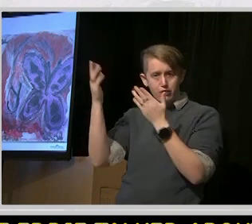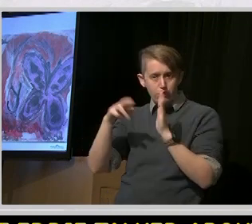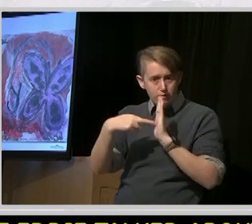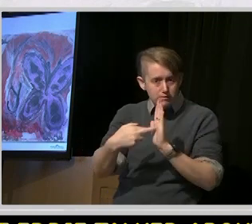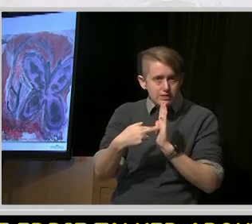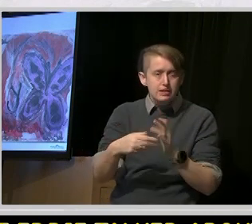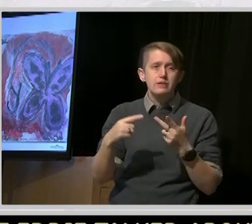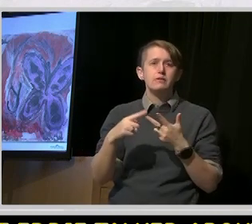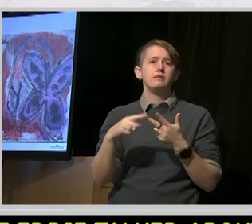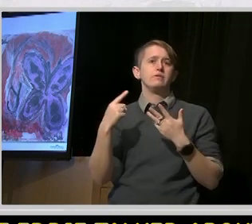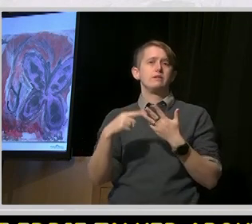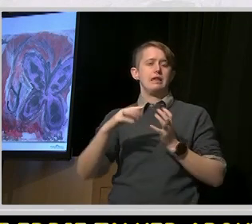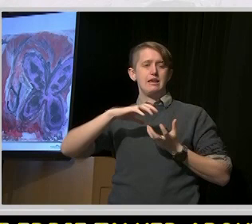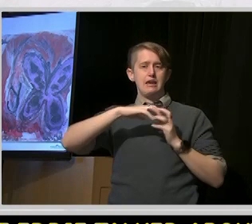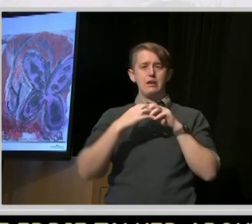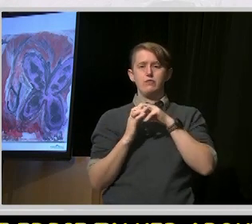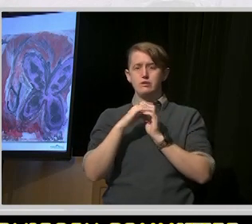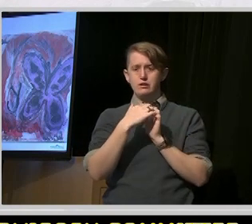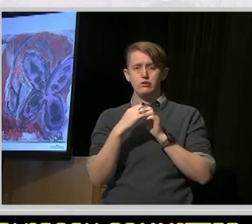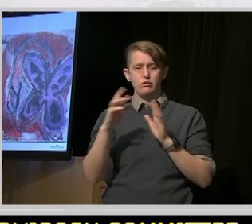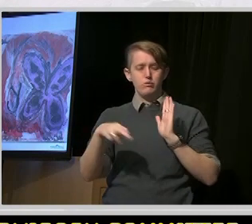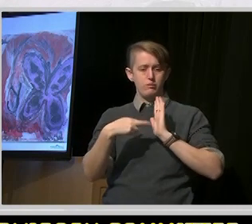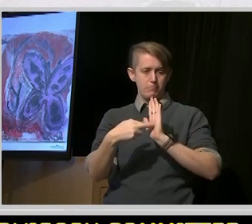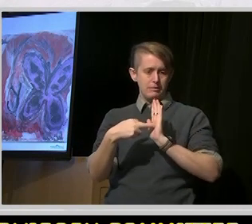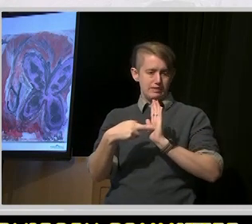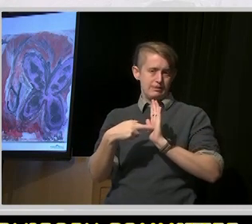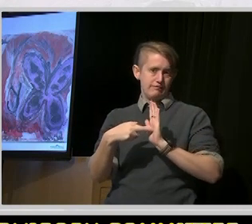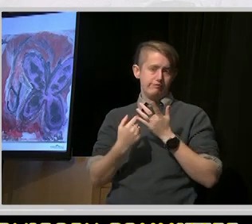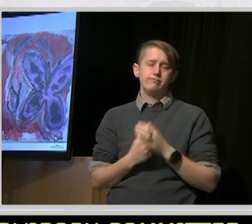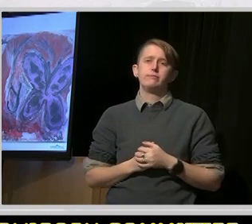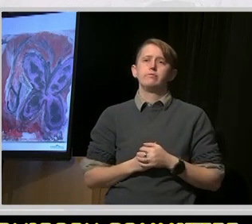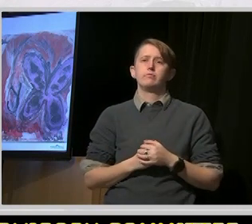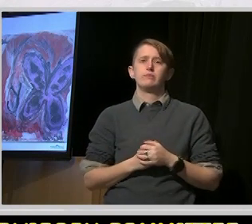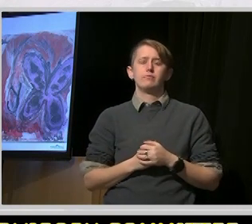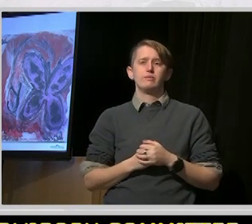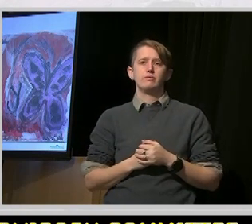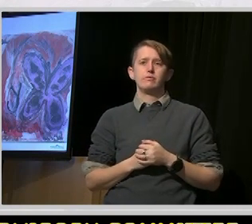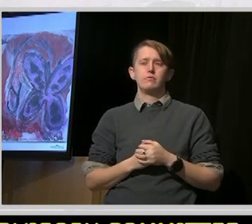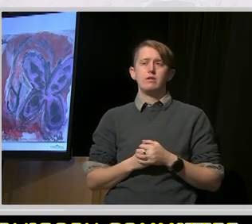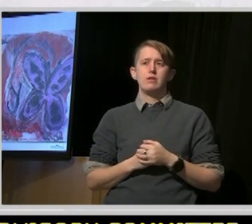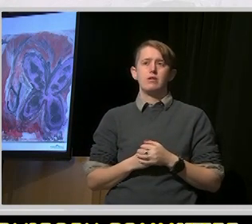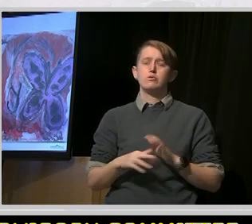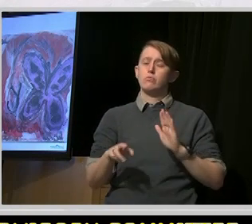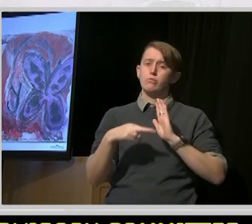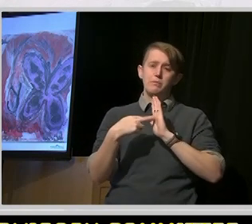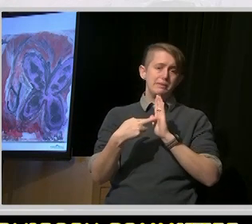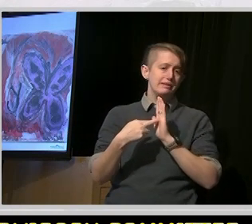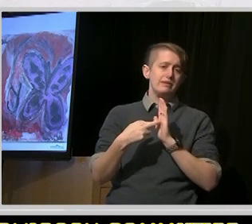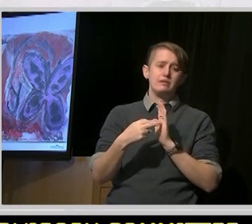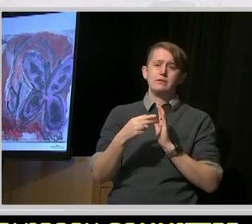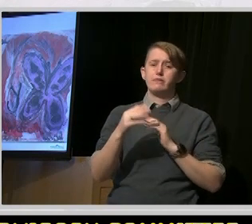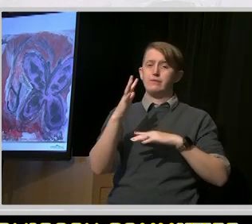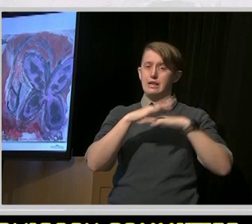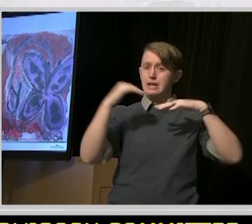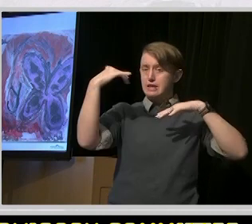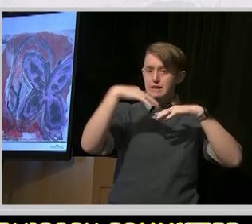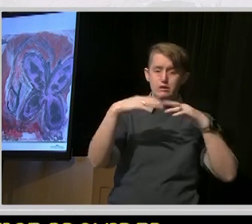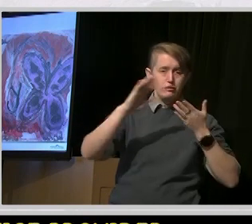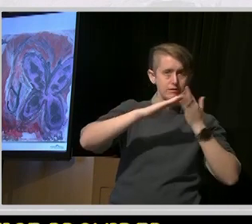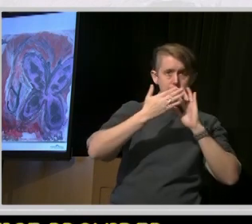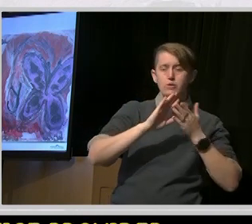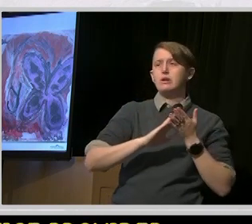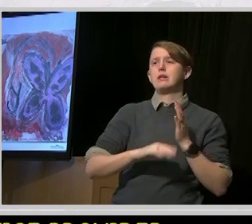of intersectional representatives that Senator Bernard talked about. So representatives of the indigenous community, of the